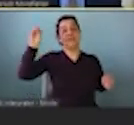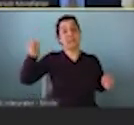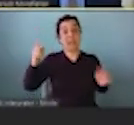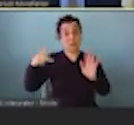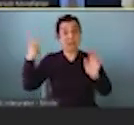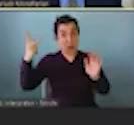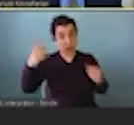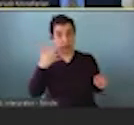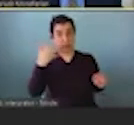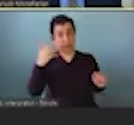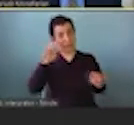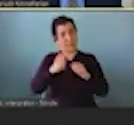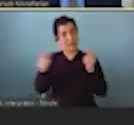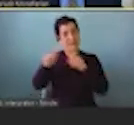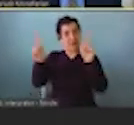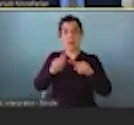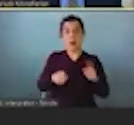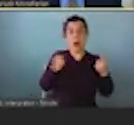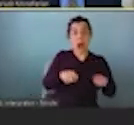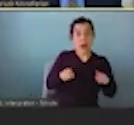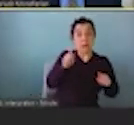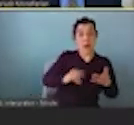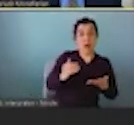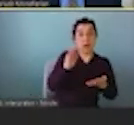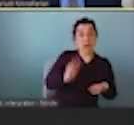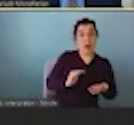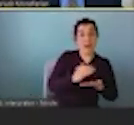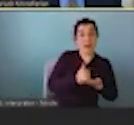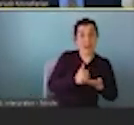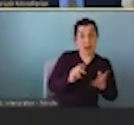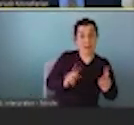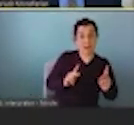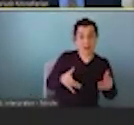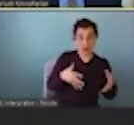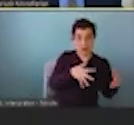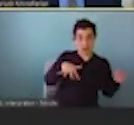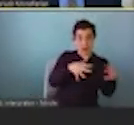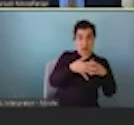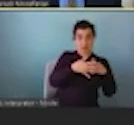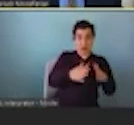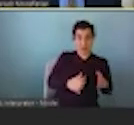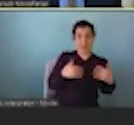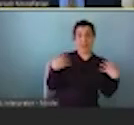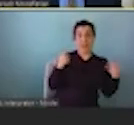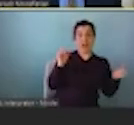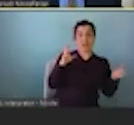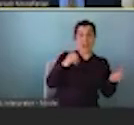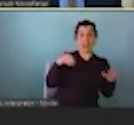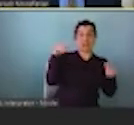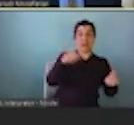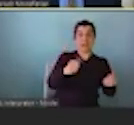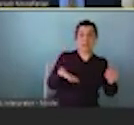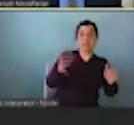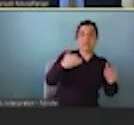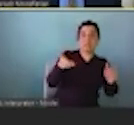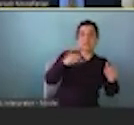That's a pretty big difference. But look what's happened to lower income income Americans. Health care spending has has as